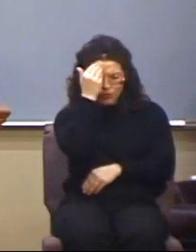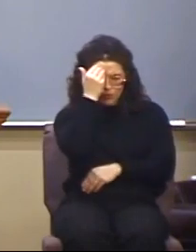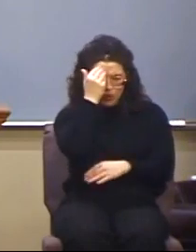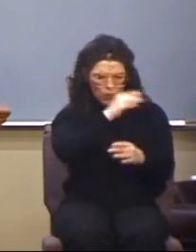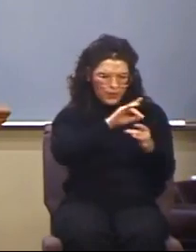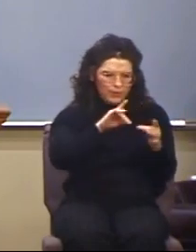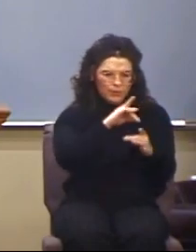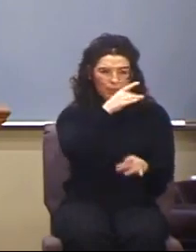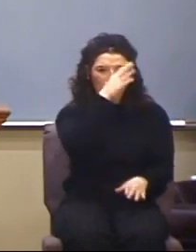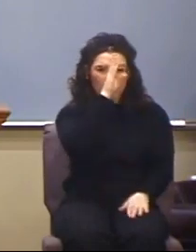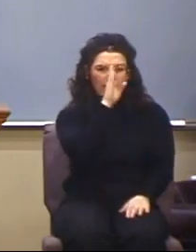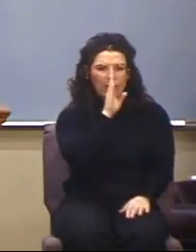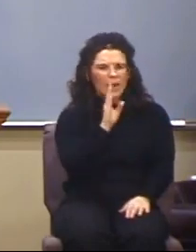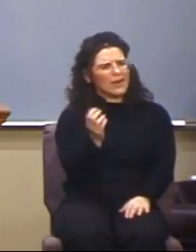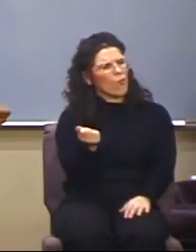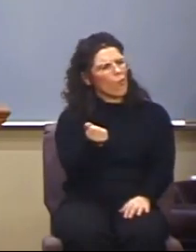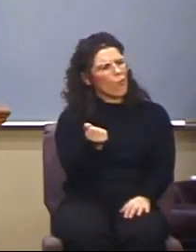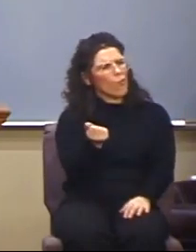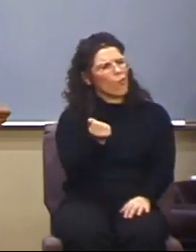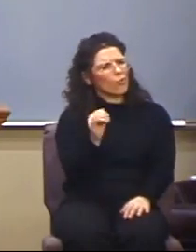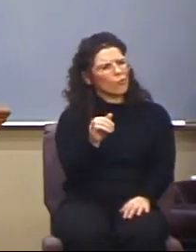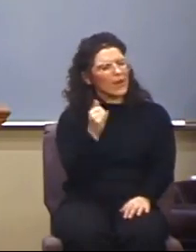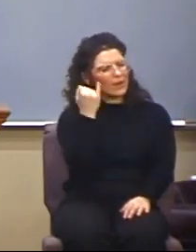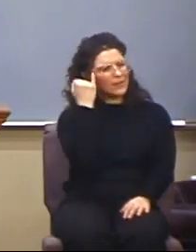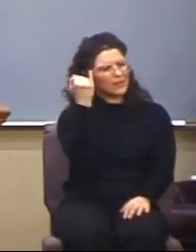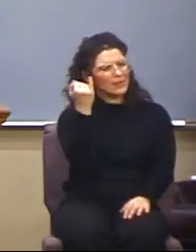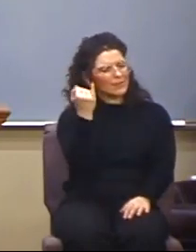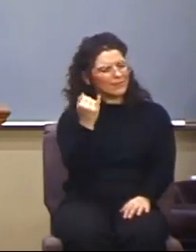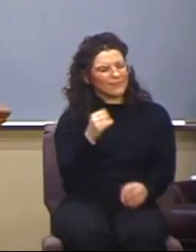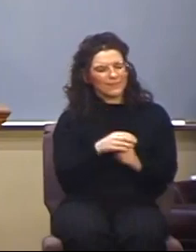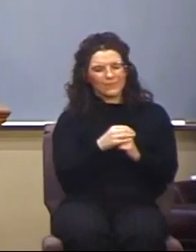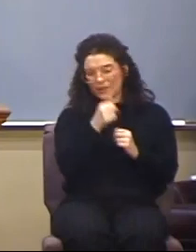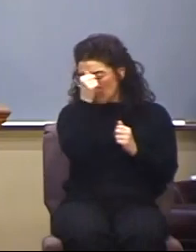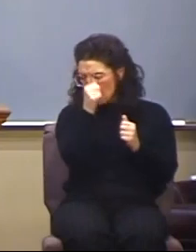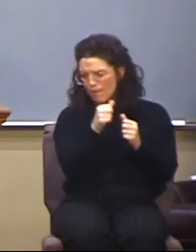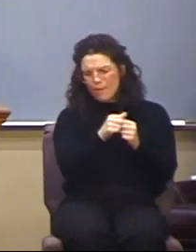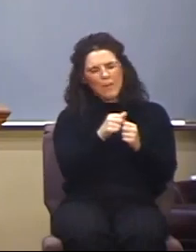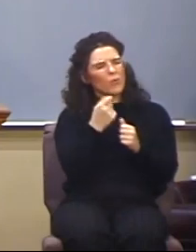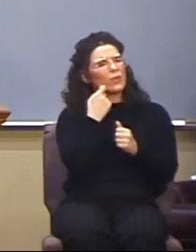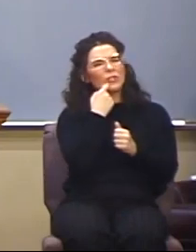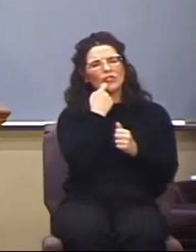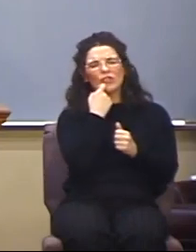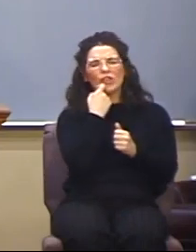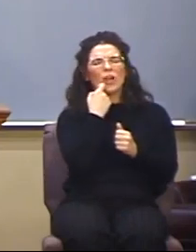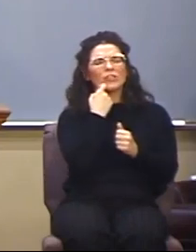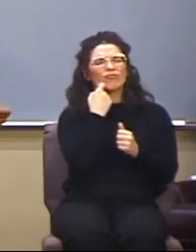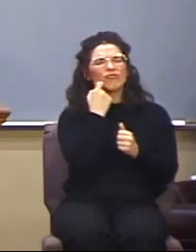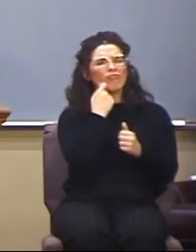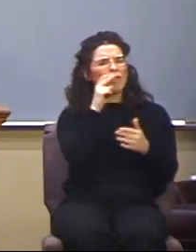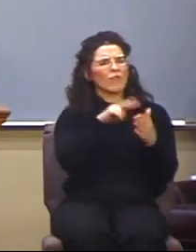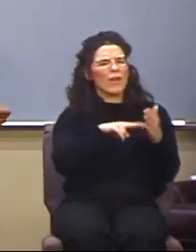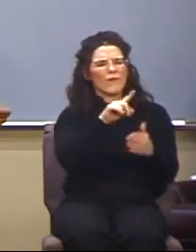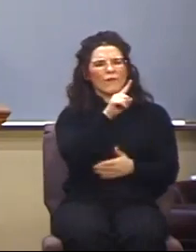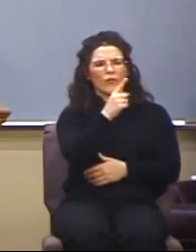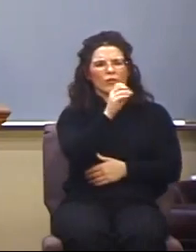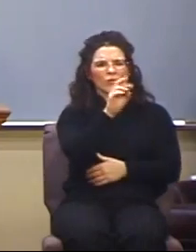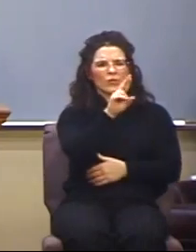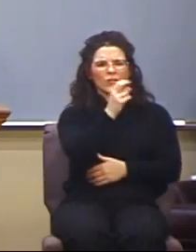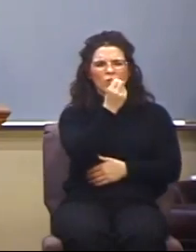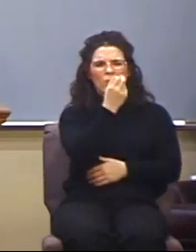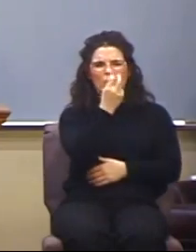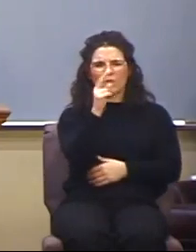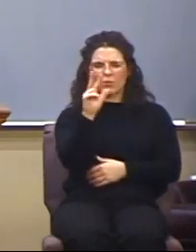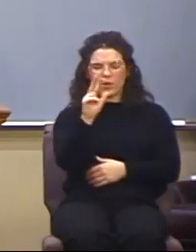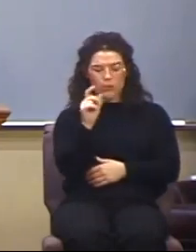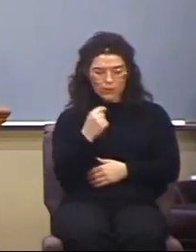God. Now, keep your finger there. Remember, we just read in 1 Corinthians, chapter 12, verse 3. Wherefore, I